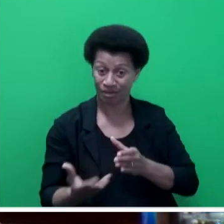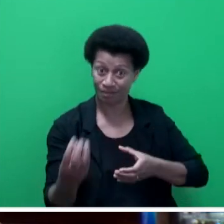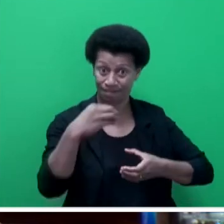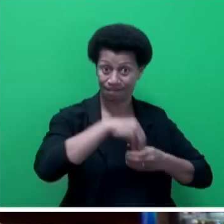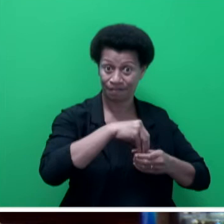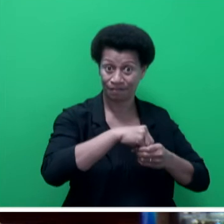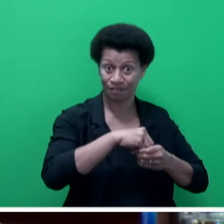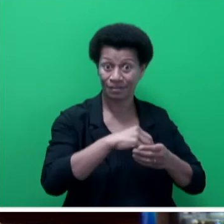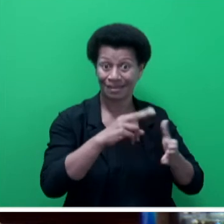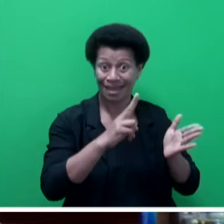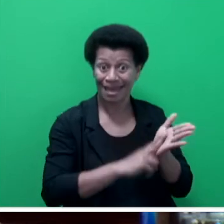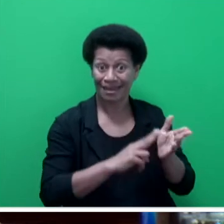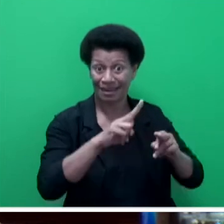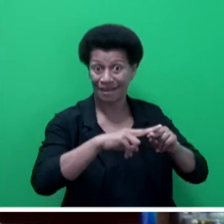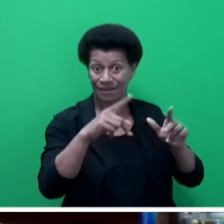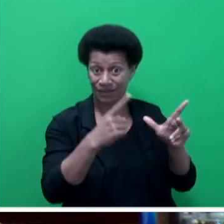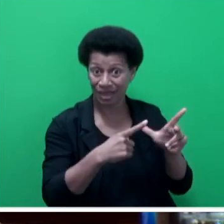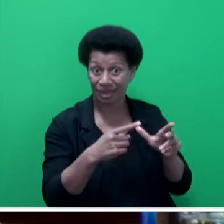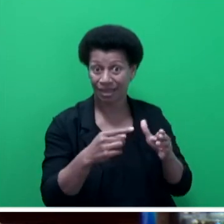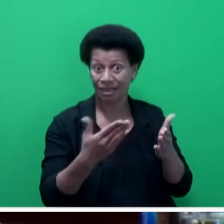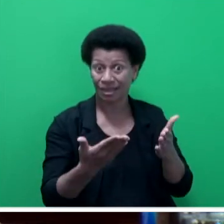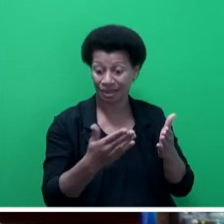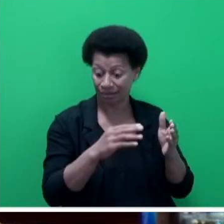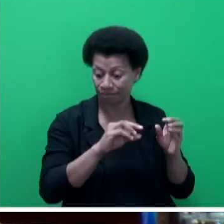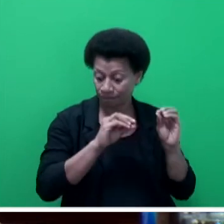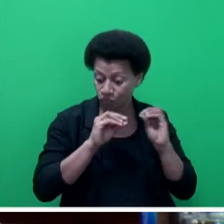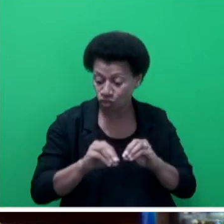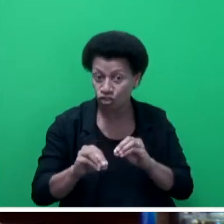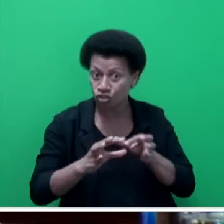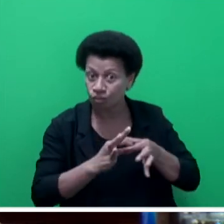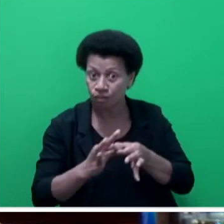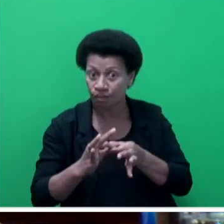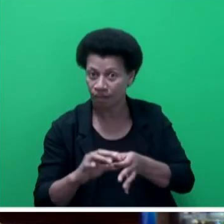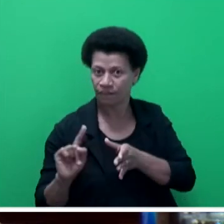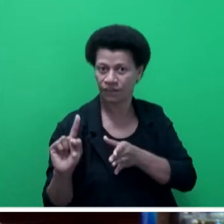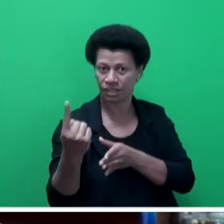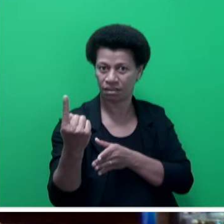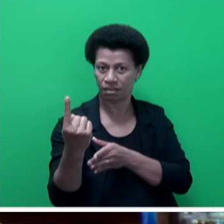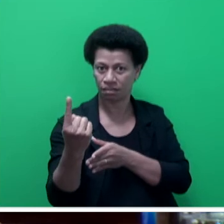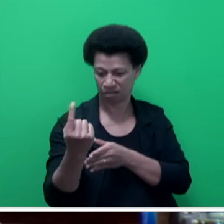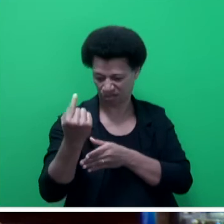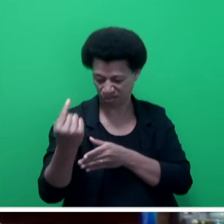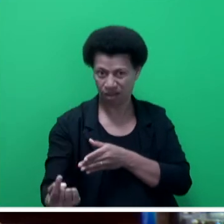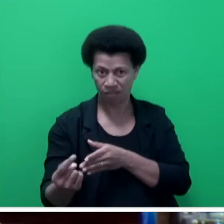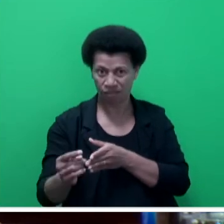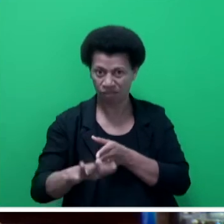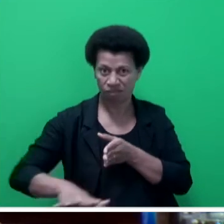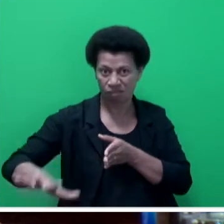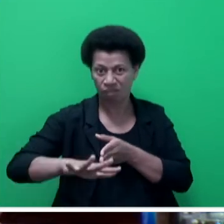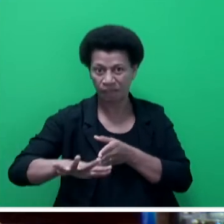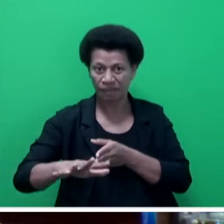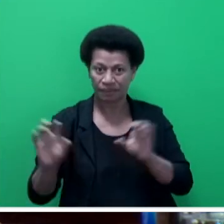NFA to work closely with communities and teach them to become first responders in the event of an